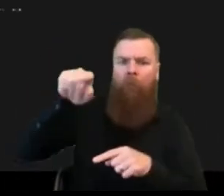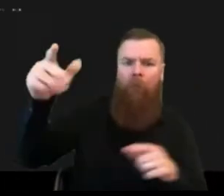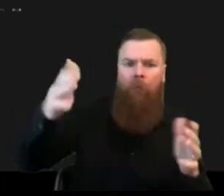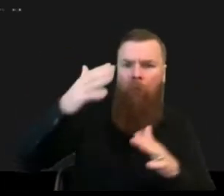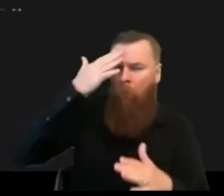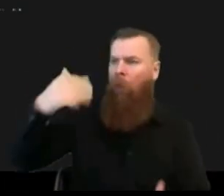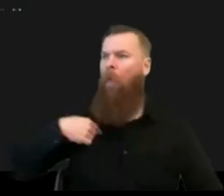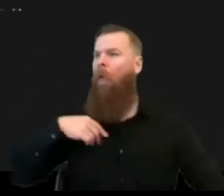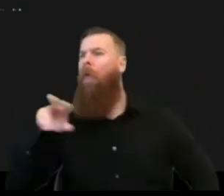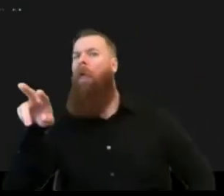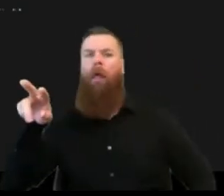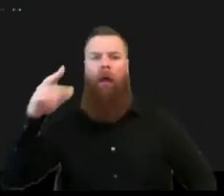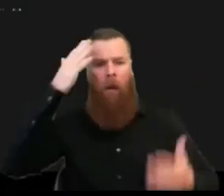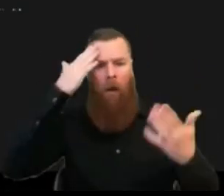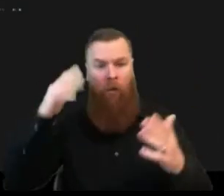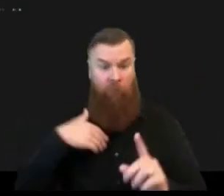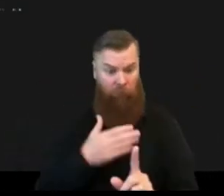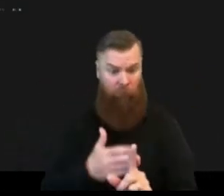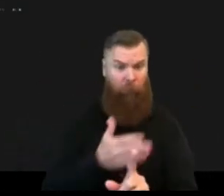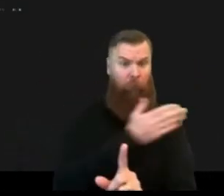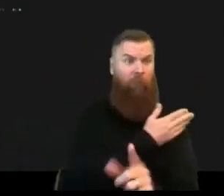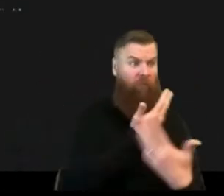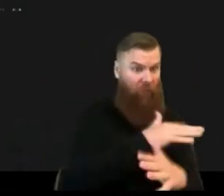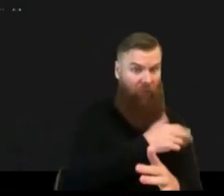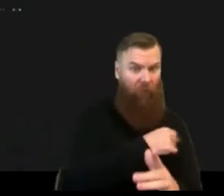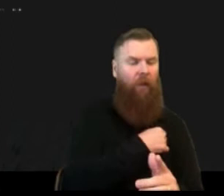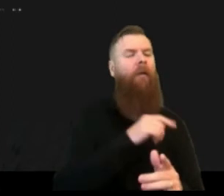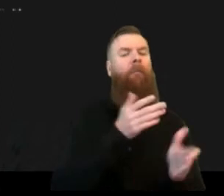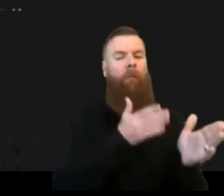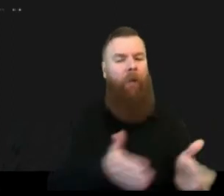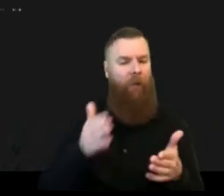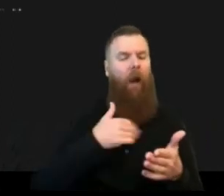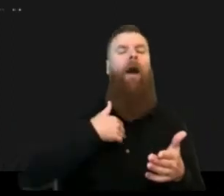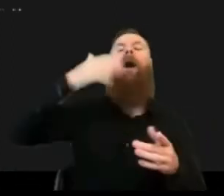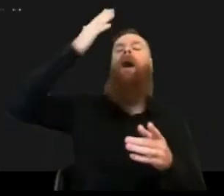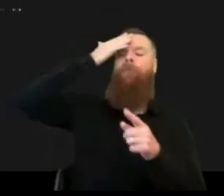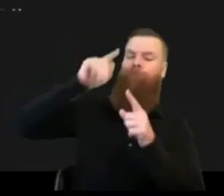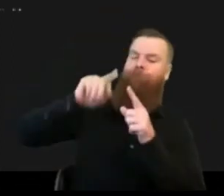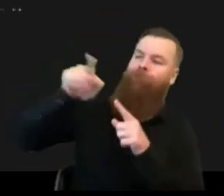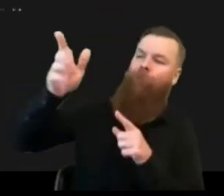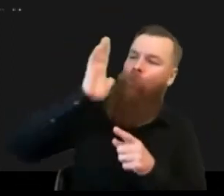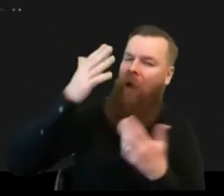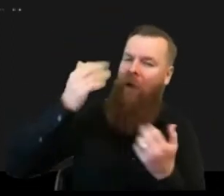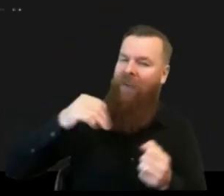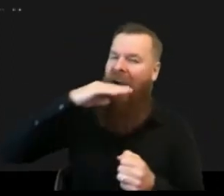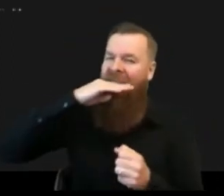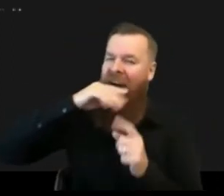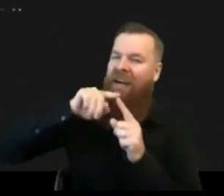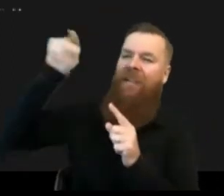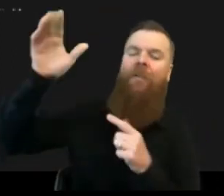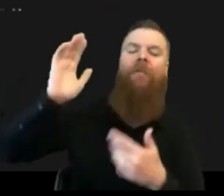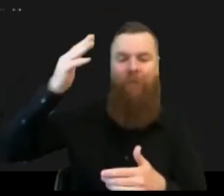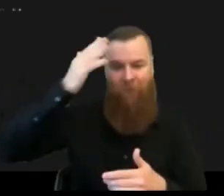the decisions uh are educated in the aspect of social and economical uh